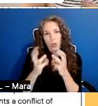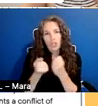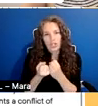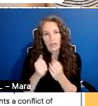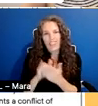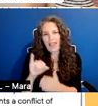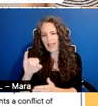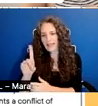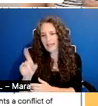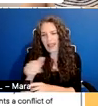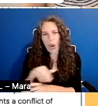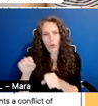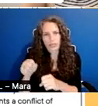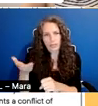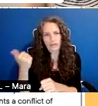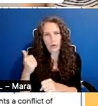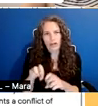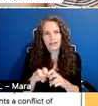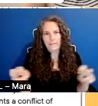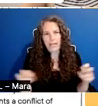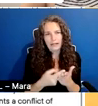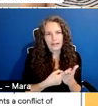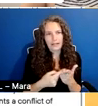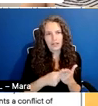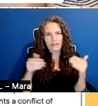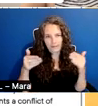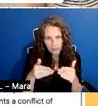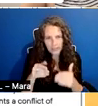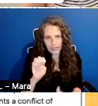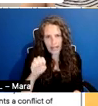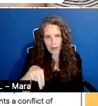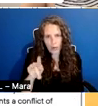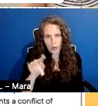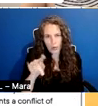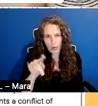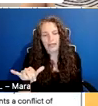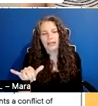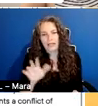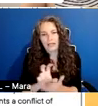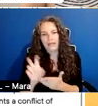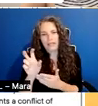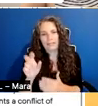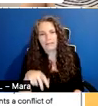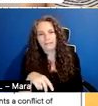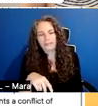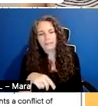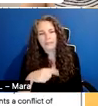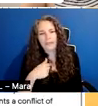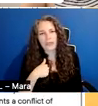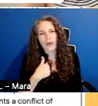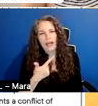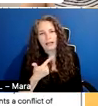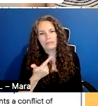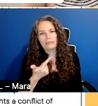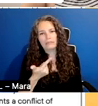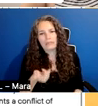specifically on equity investment. And I highly encourage you to, um, take a look at our handout and click on that link and